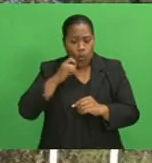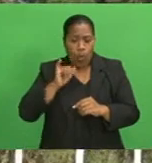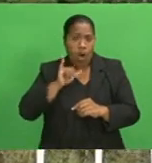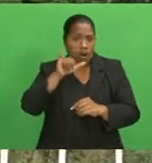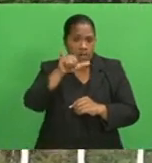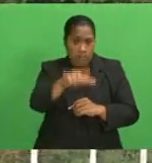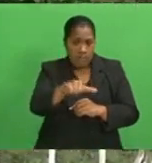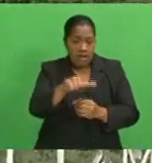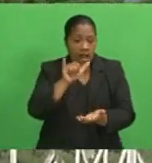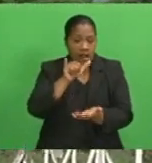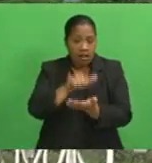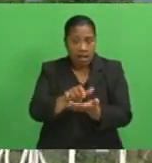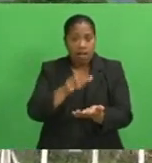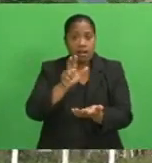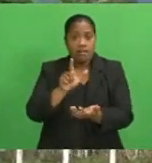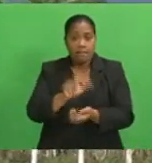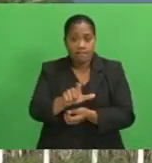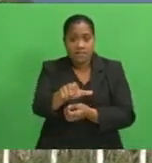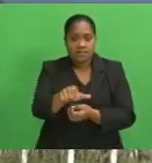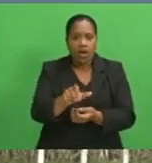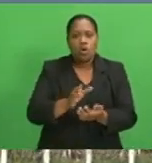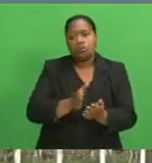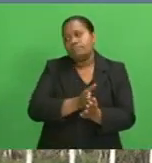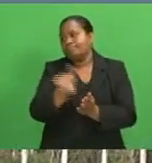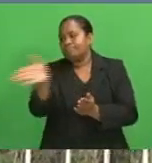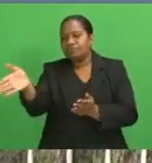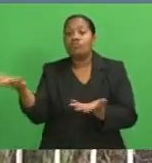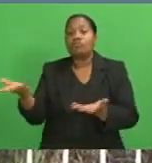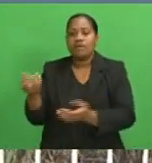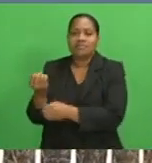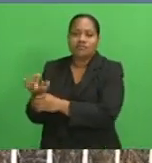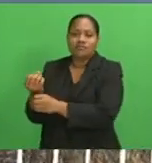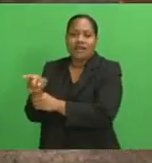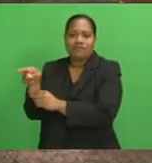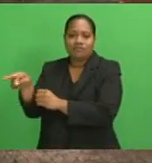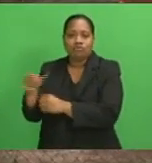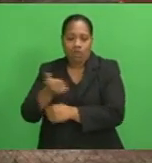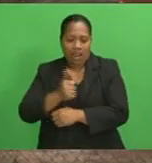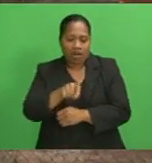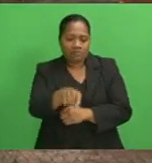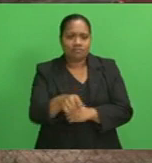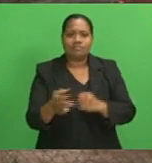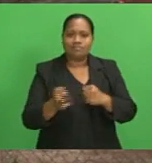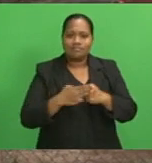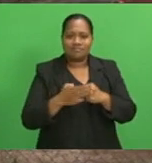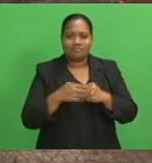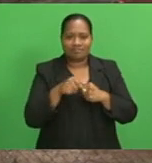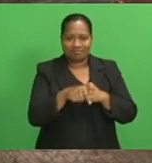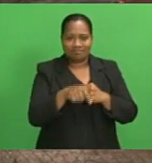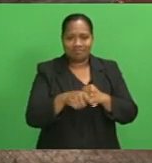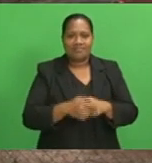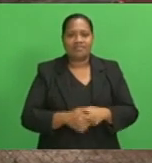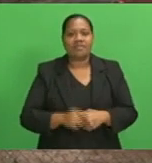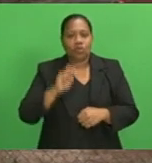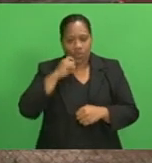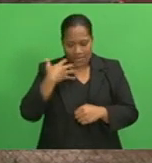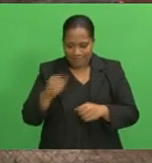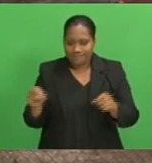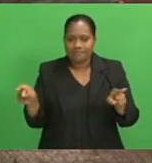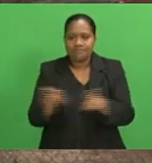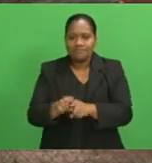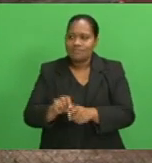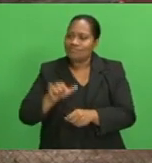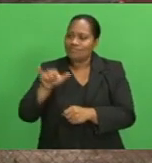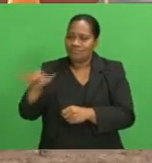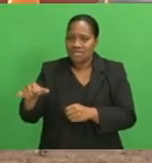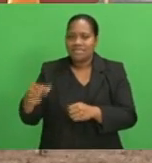Lombasa flights to the Savo Savo Airport to allow for the upgrade and maintenance work. They will maintain the same number of flights to Savo